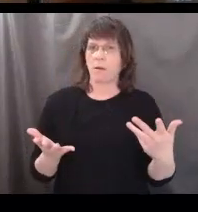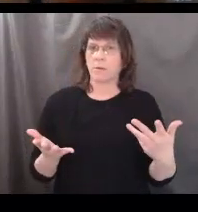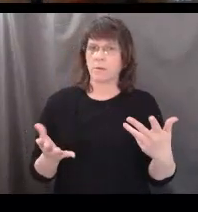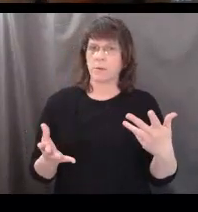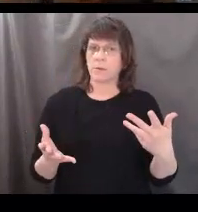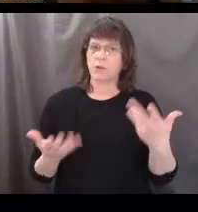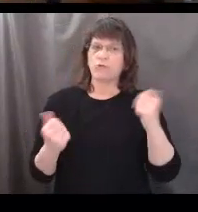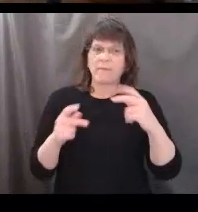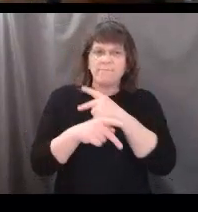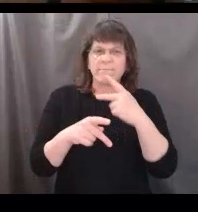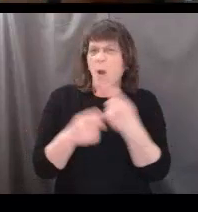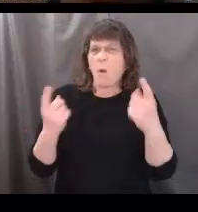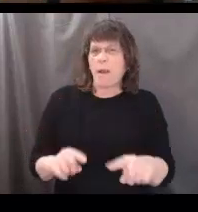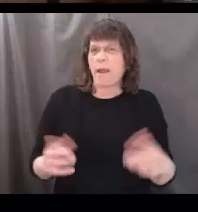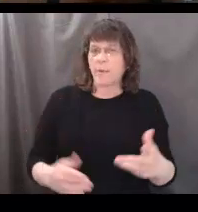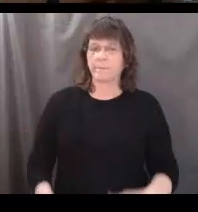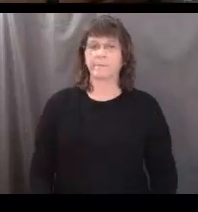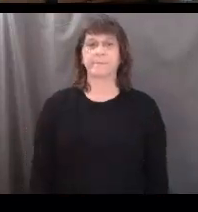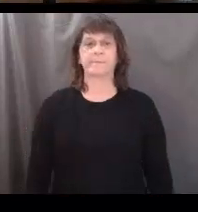clue yourself in as to what happened here?